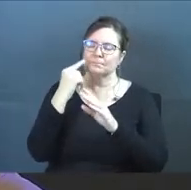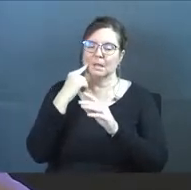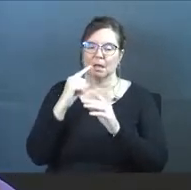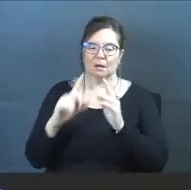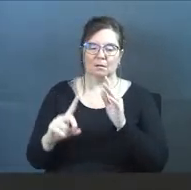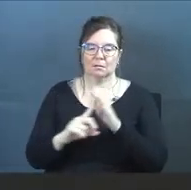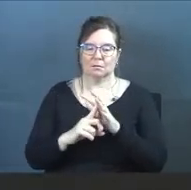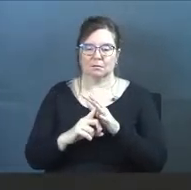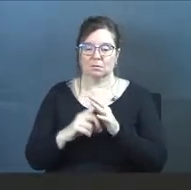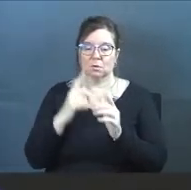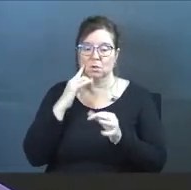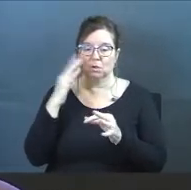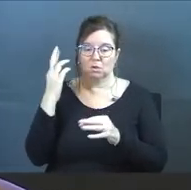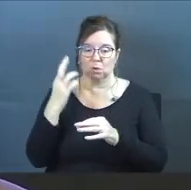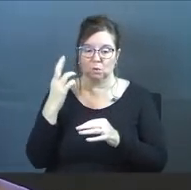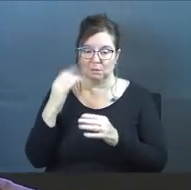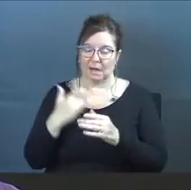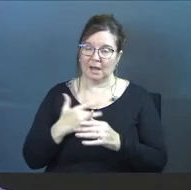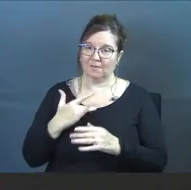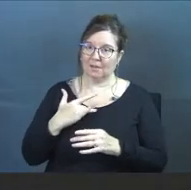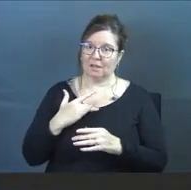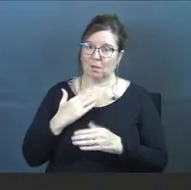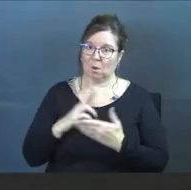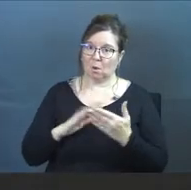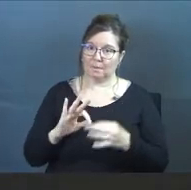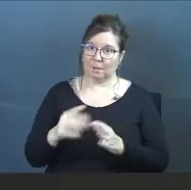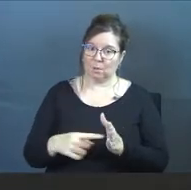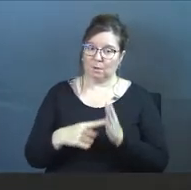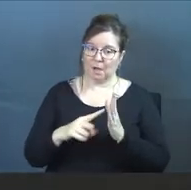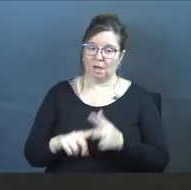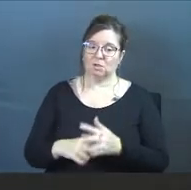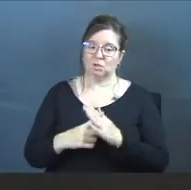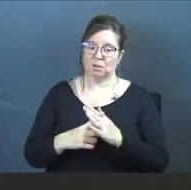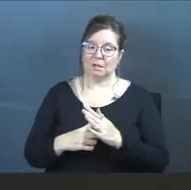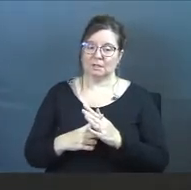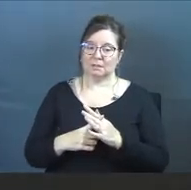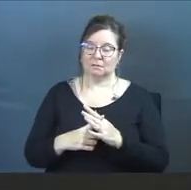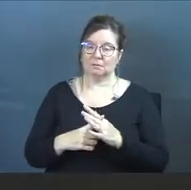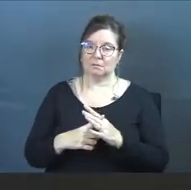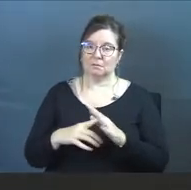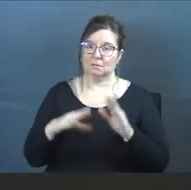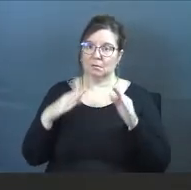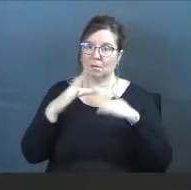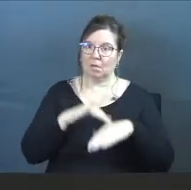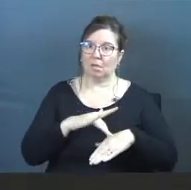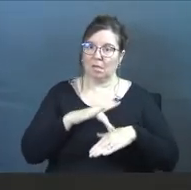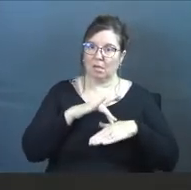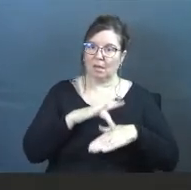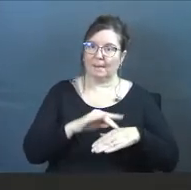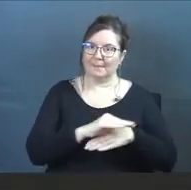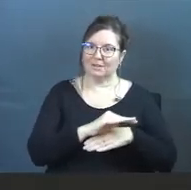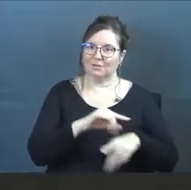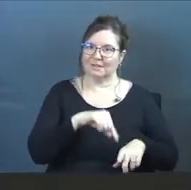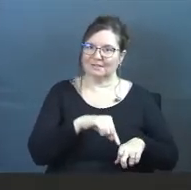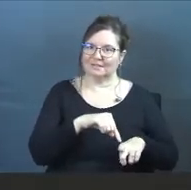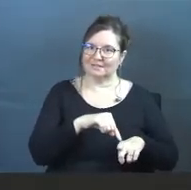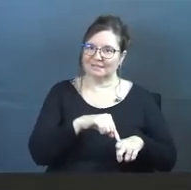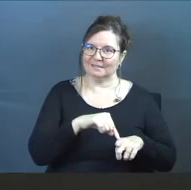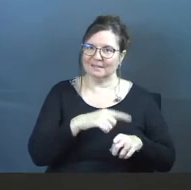just came to, I came to the conclusion. And I feel like just the Holy Spirit revealed, I started idolizing ministry.